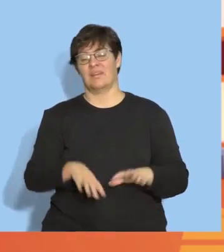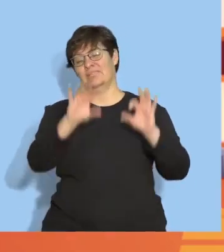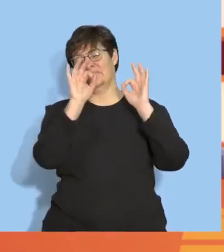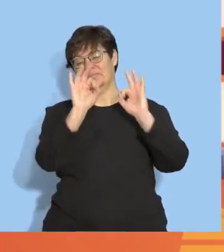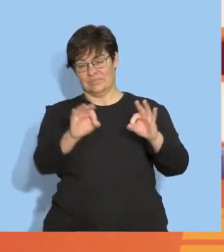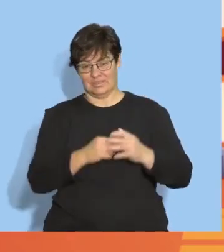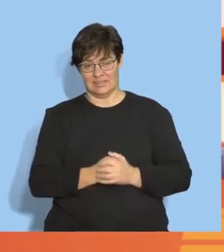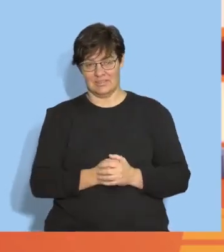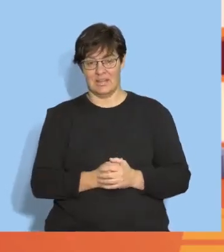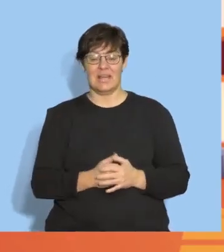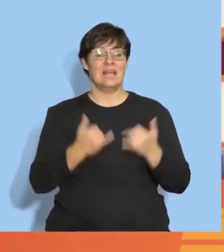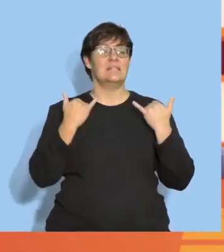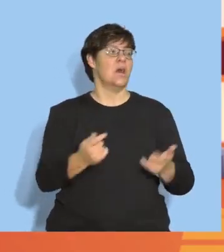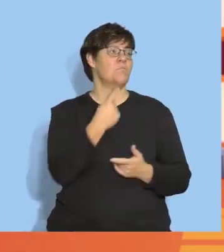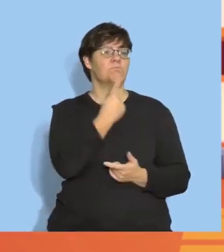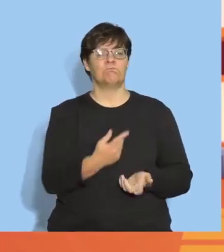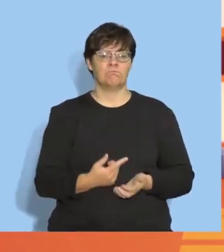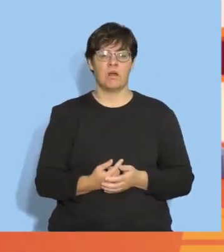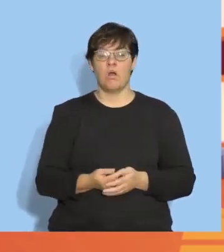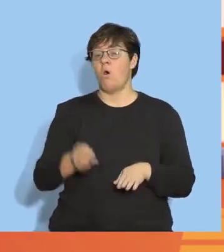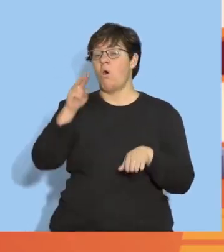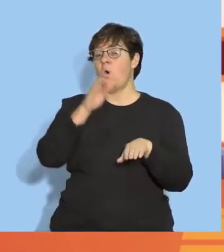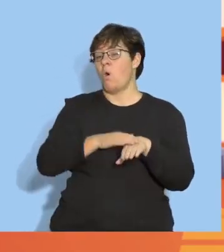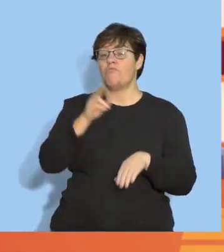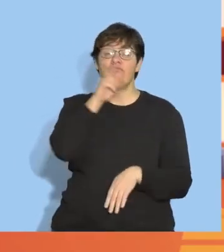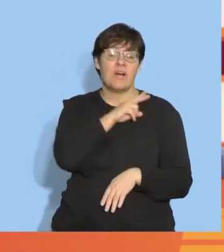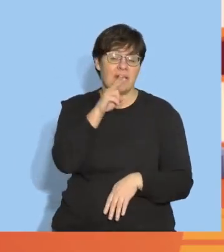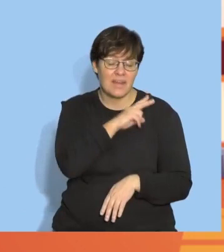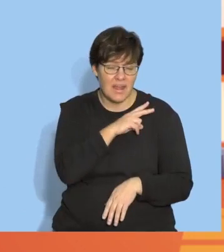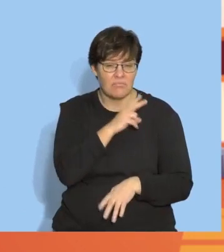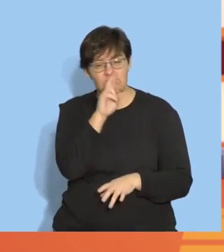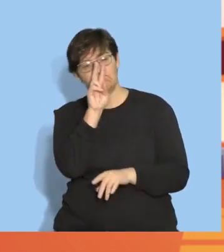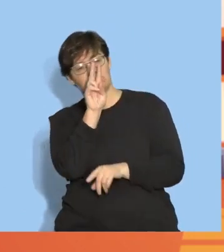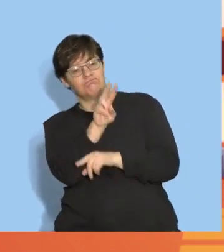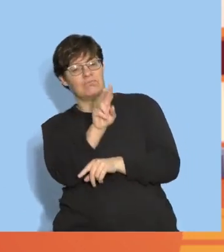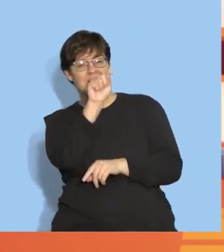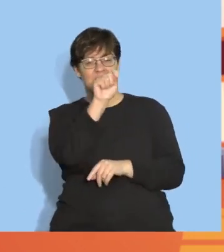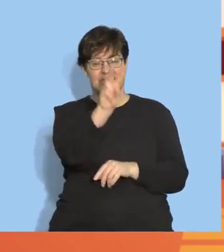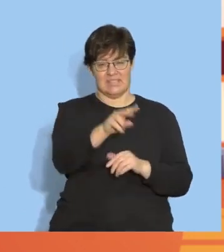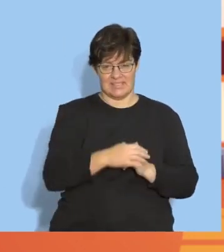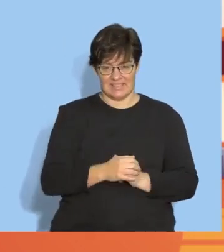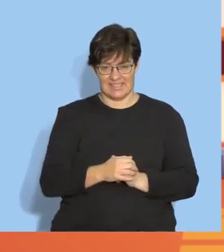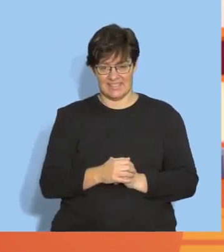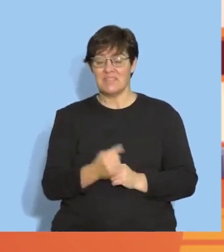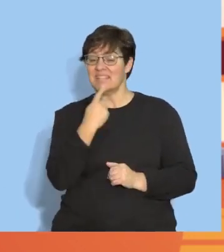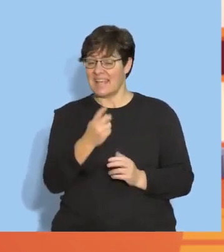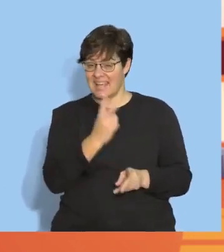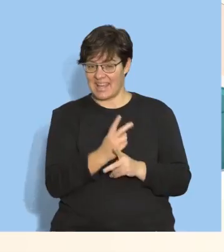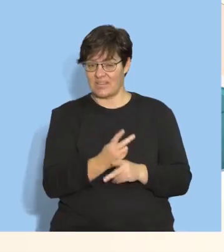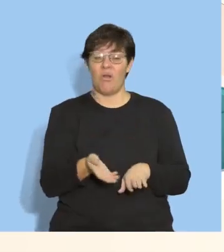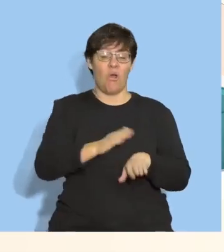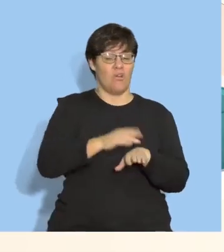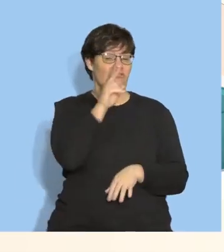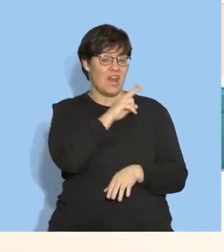Terrific! Now let's say, On Friday, we watch TV. Say that now.